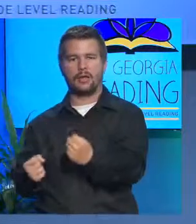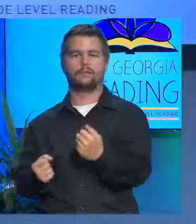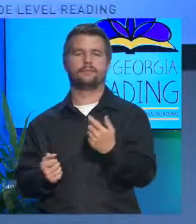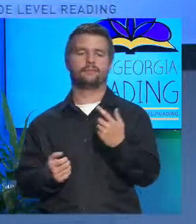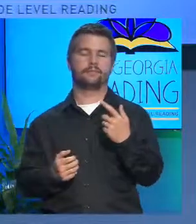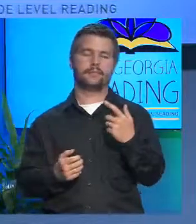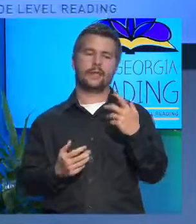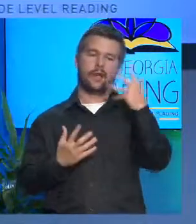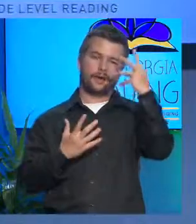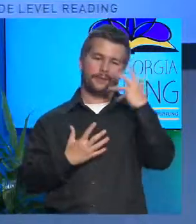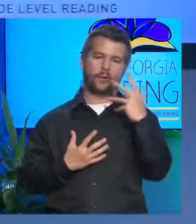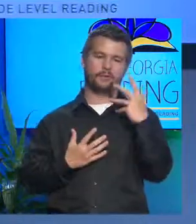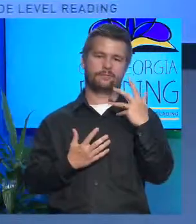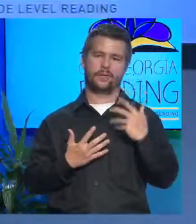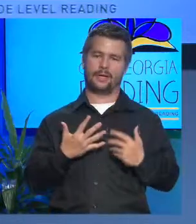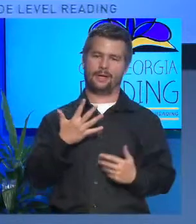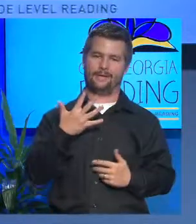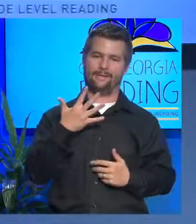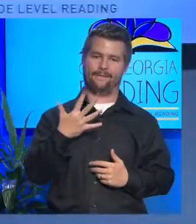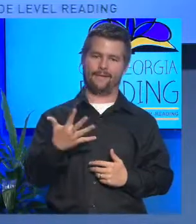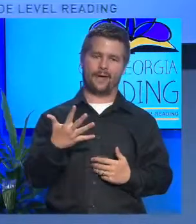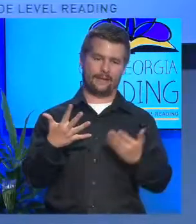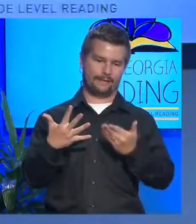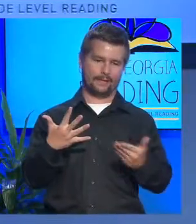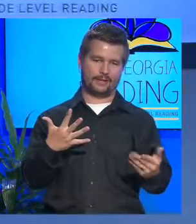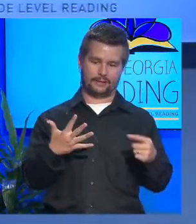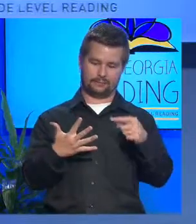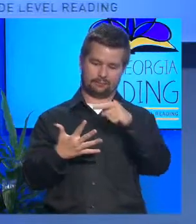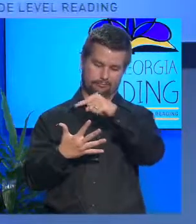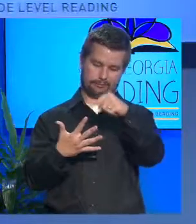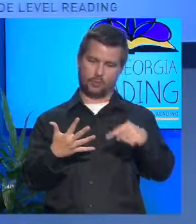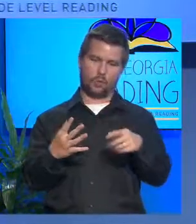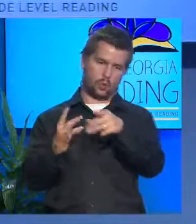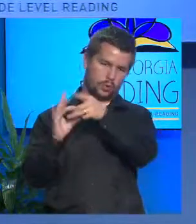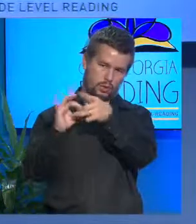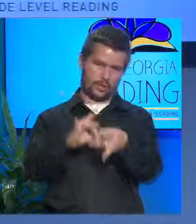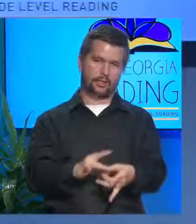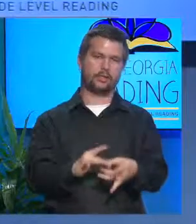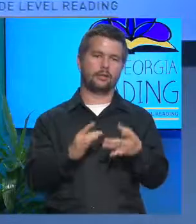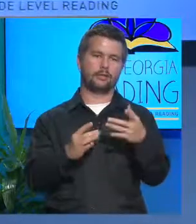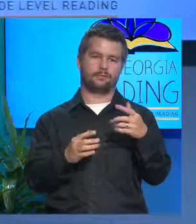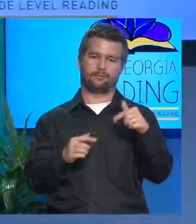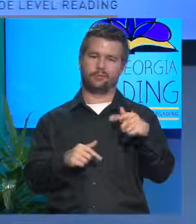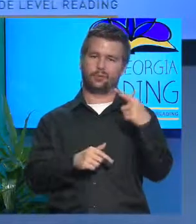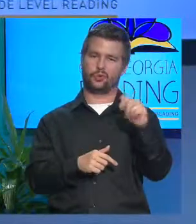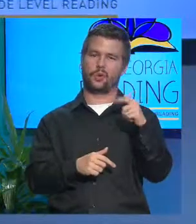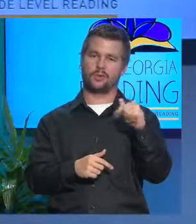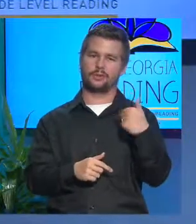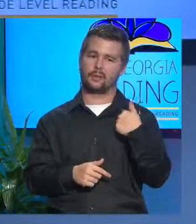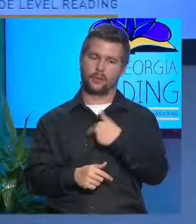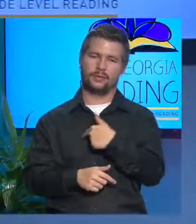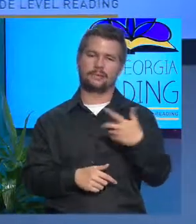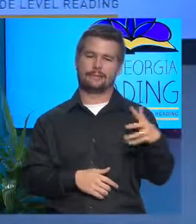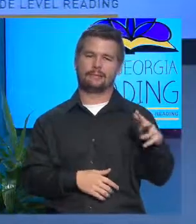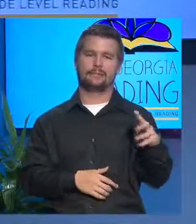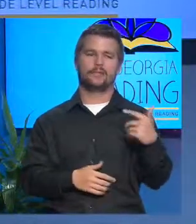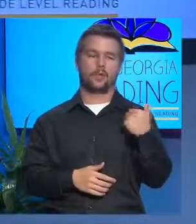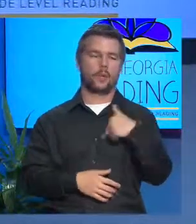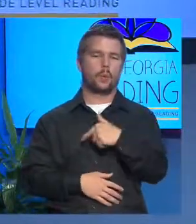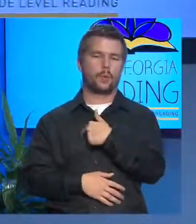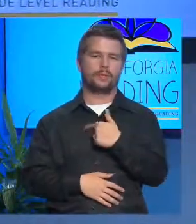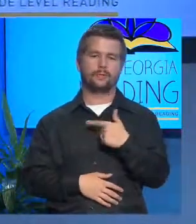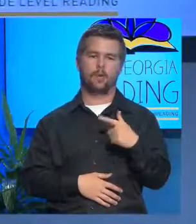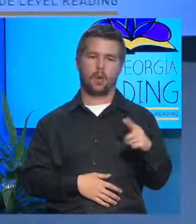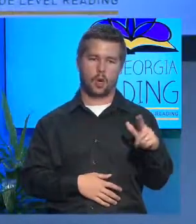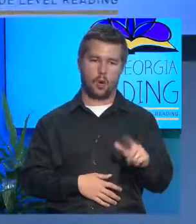there are five related things in Georgia where we are really bad, where we are in